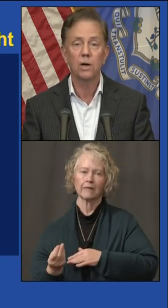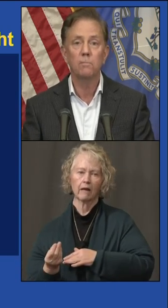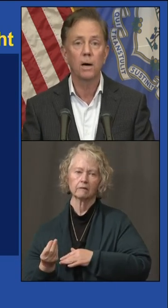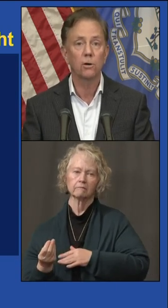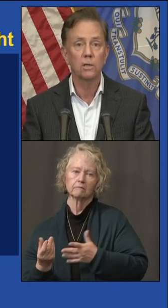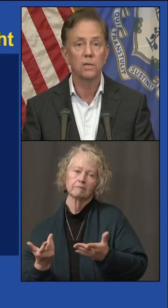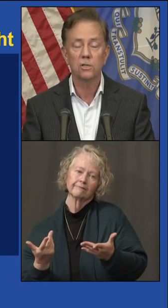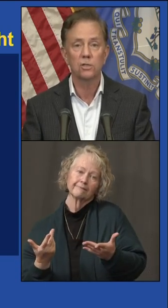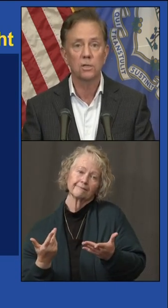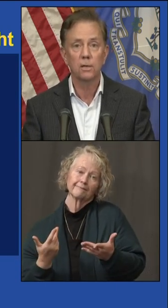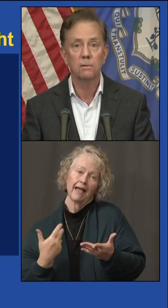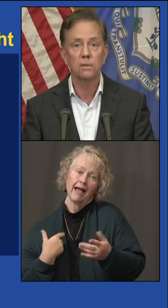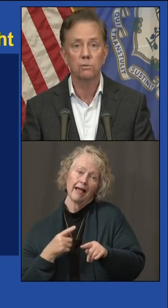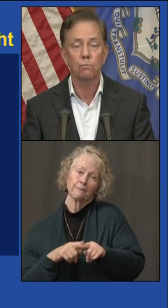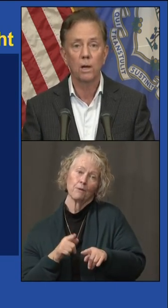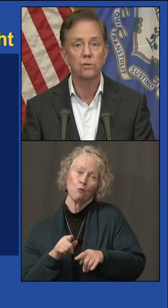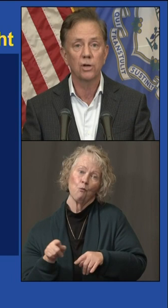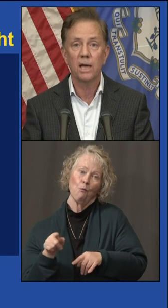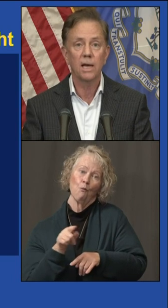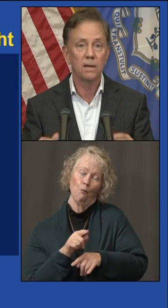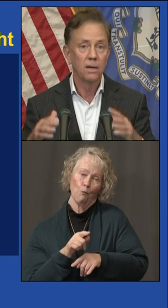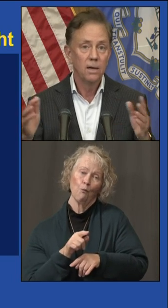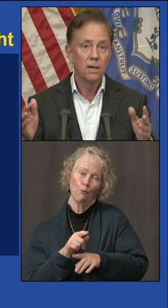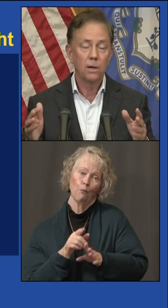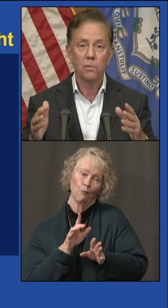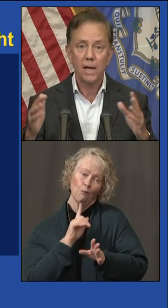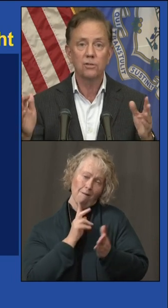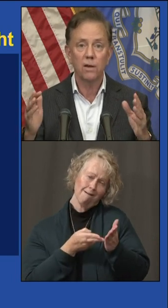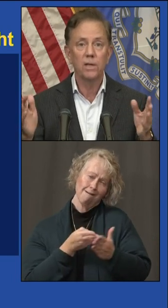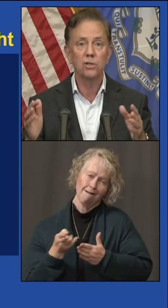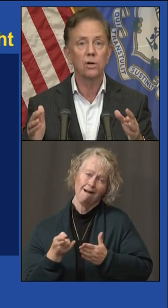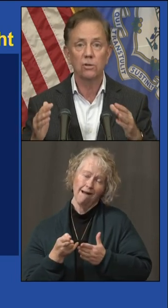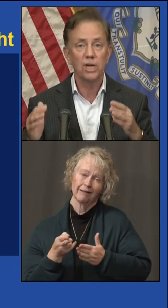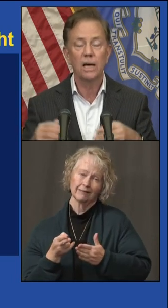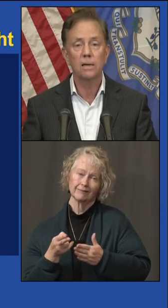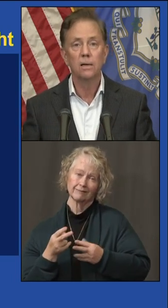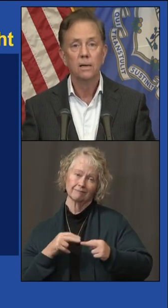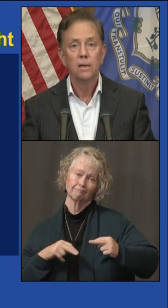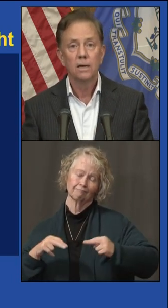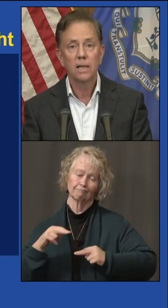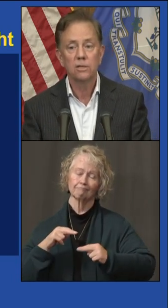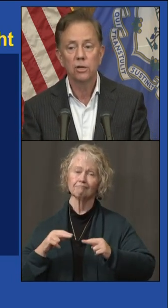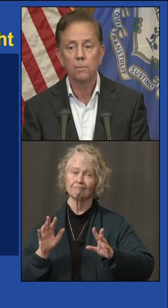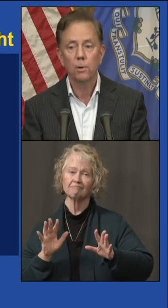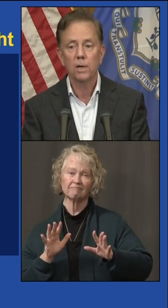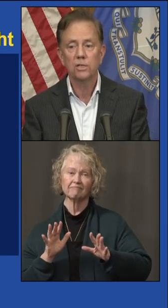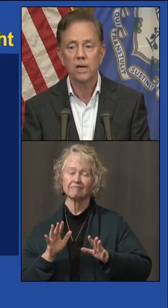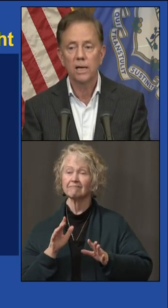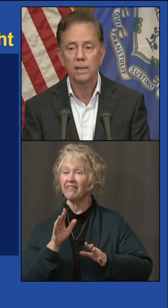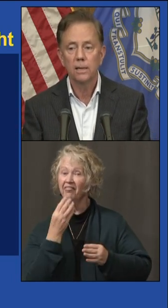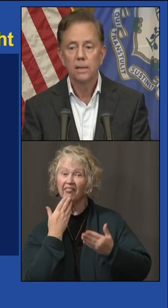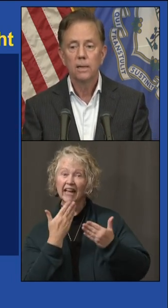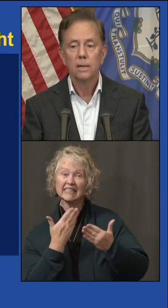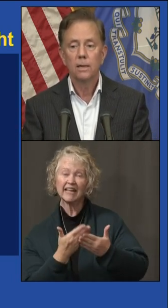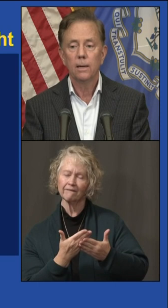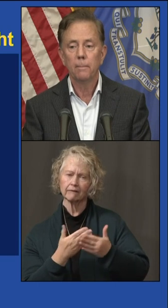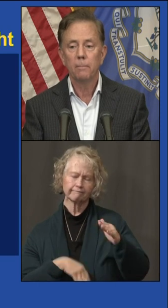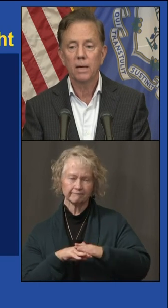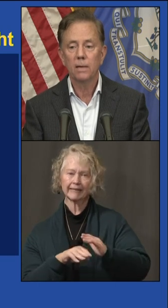self-monitoring this as well as you can. You know, Thanksgiving dinner, 10. That dinner party, 10.